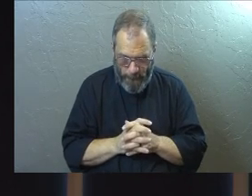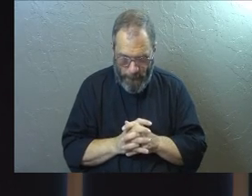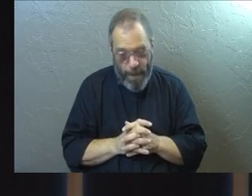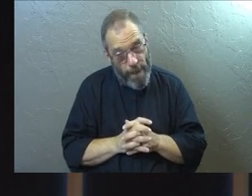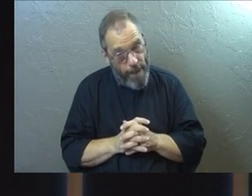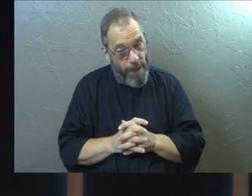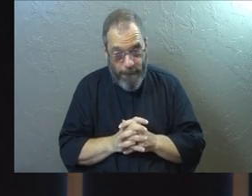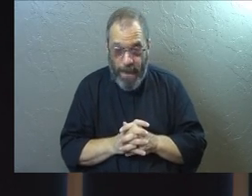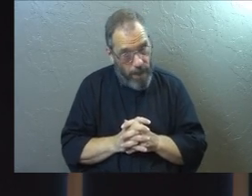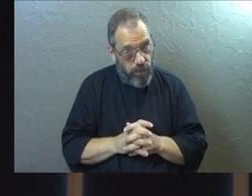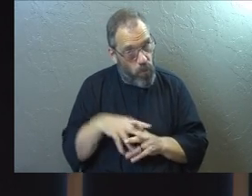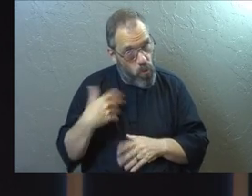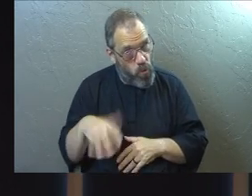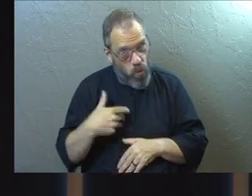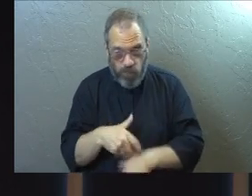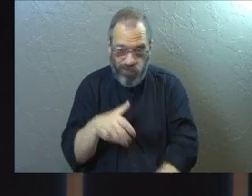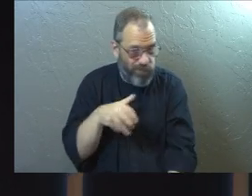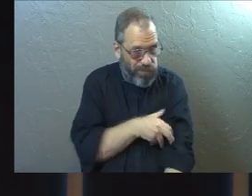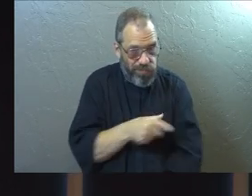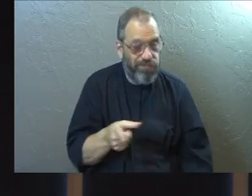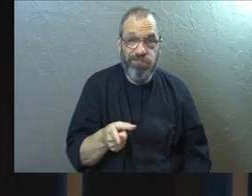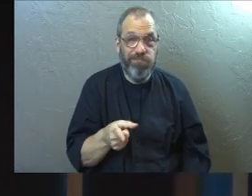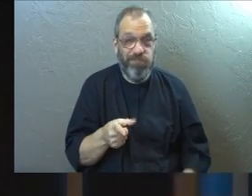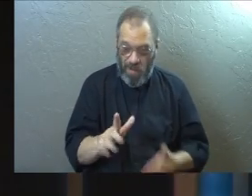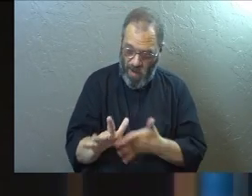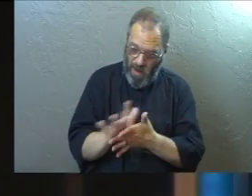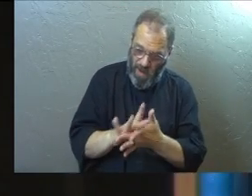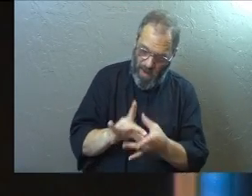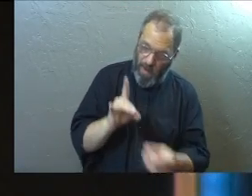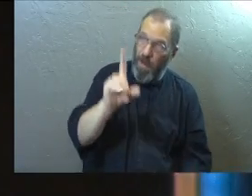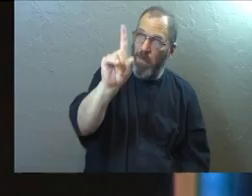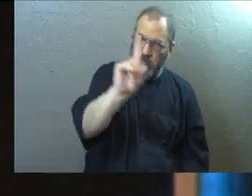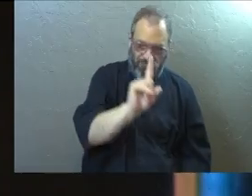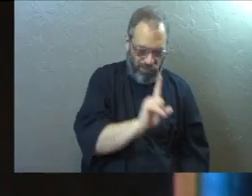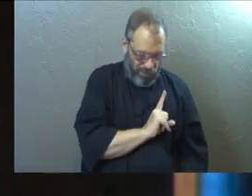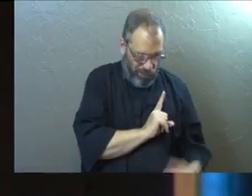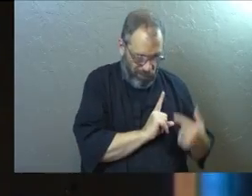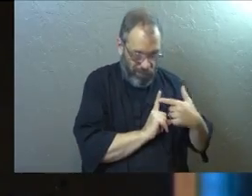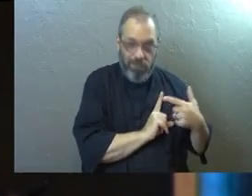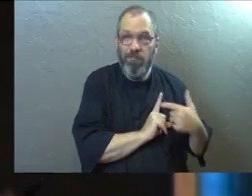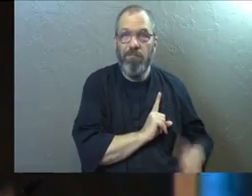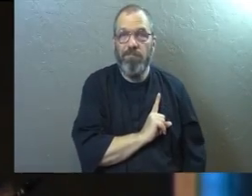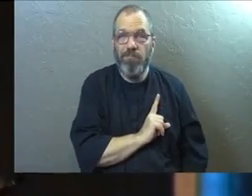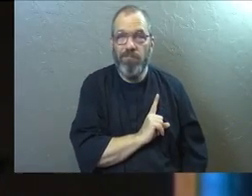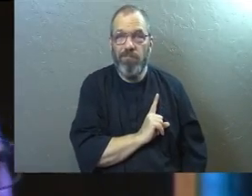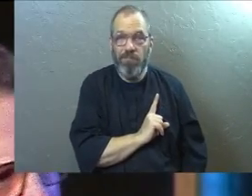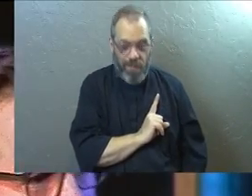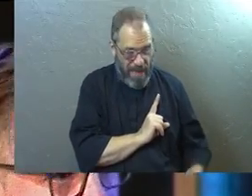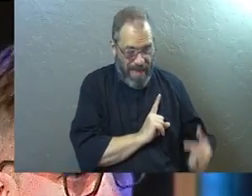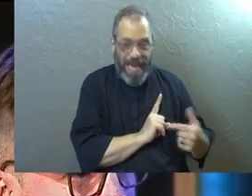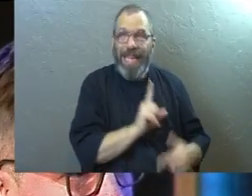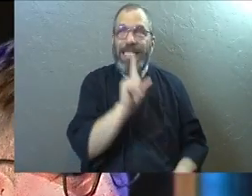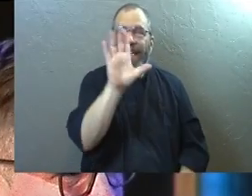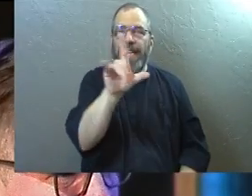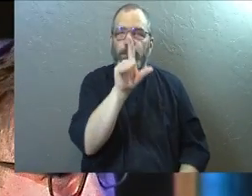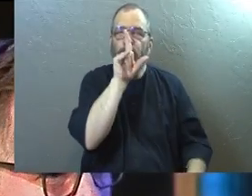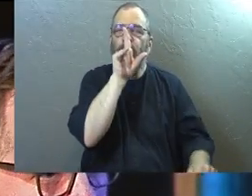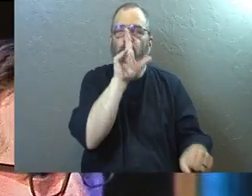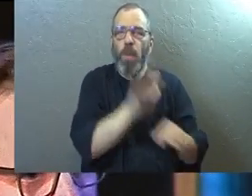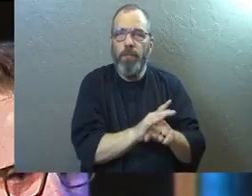This is powerful. The Holy Spirit inside of you becomes God's guarantee